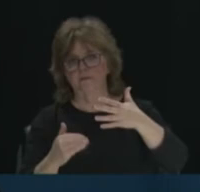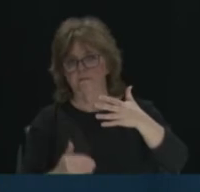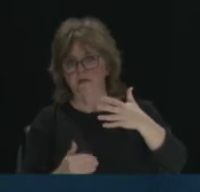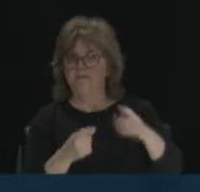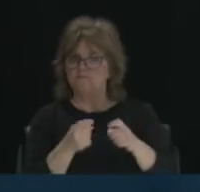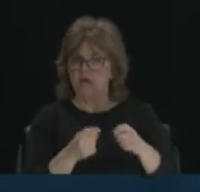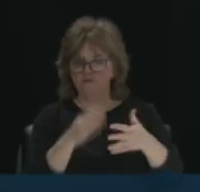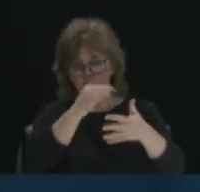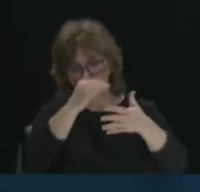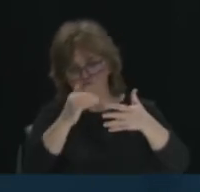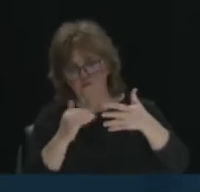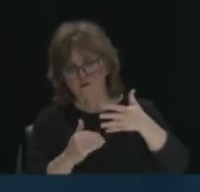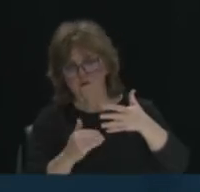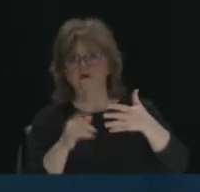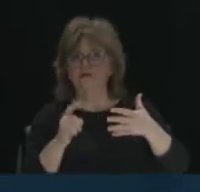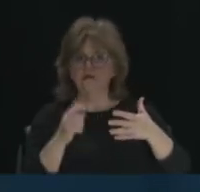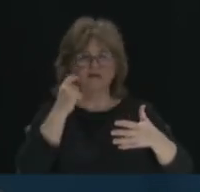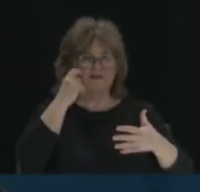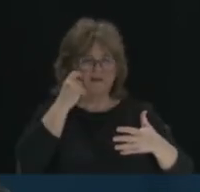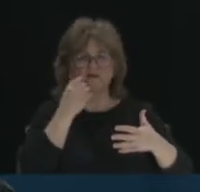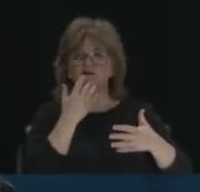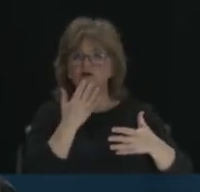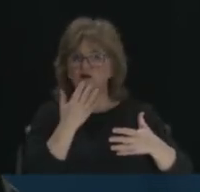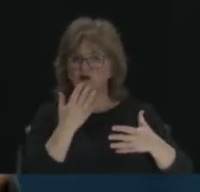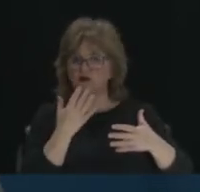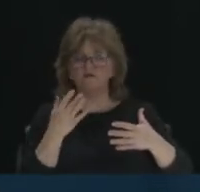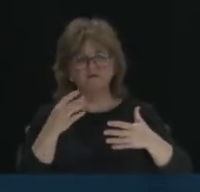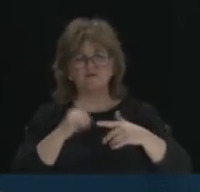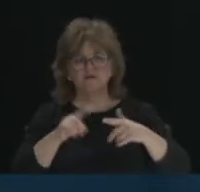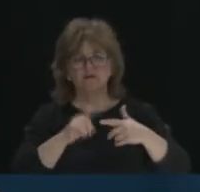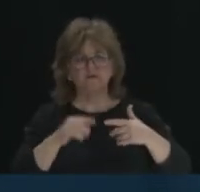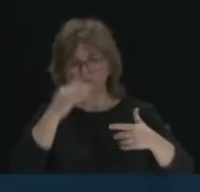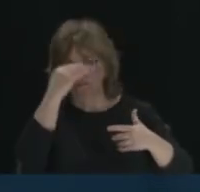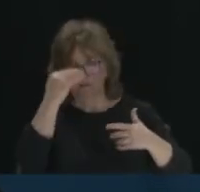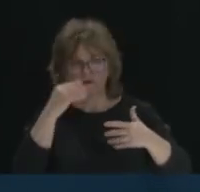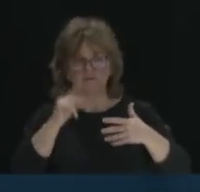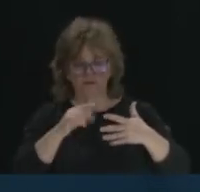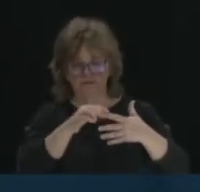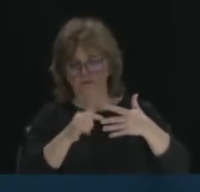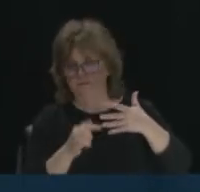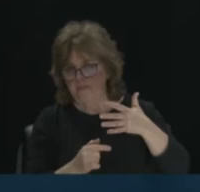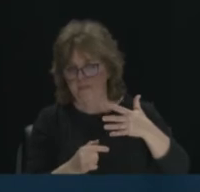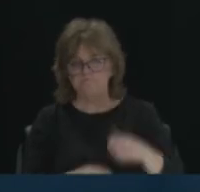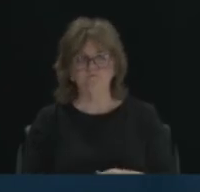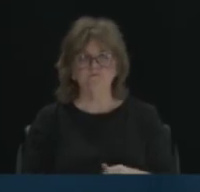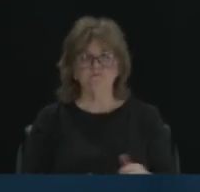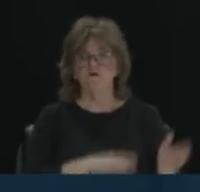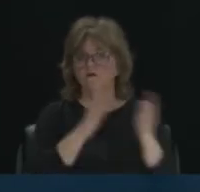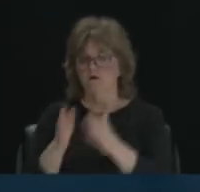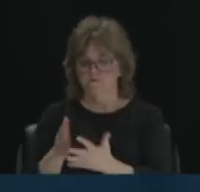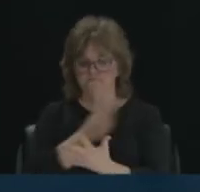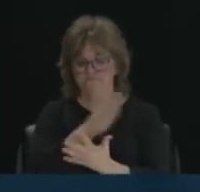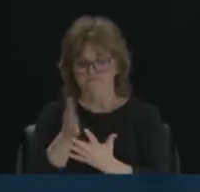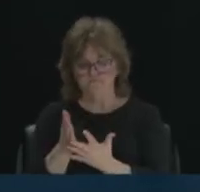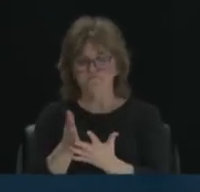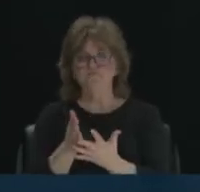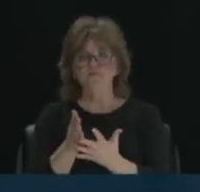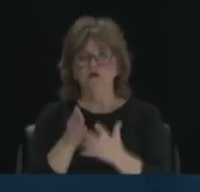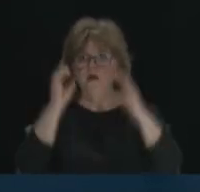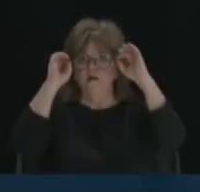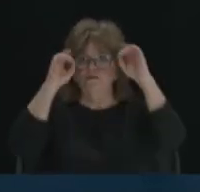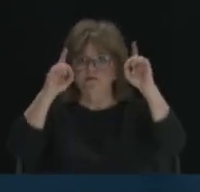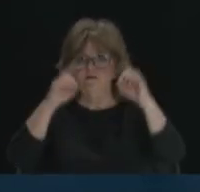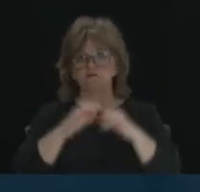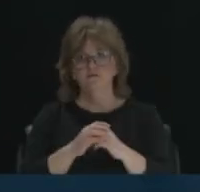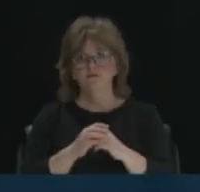We need to start doing those kinds of things. So those are things that we can continue to work on. Education. Sure. You know, very, very